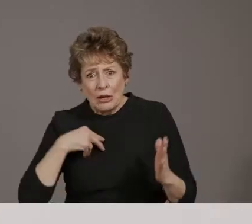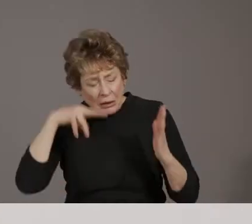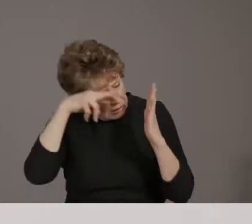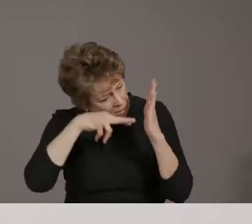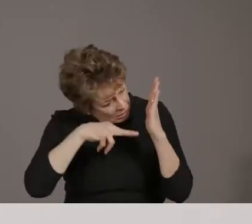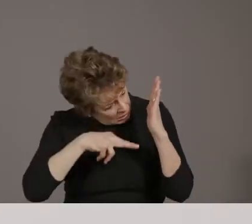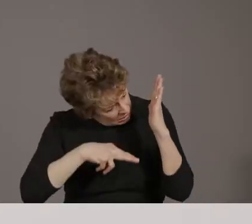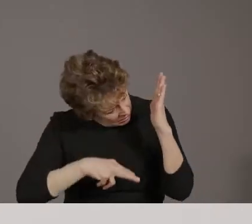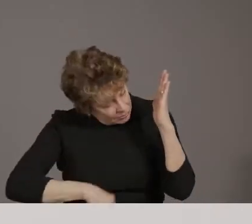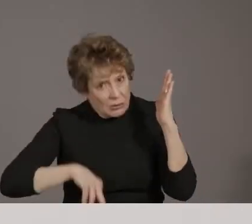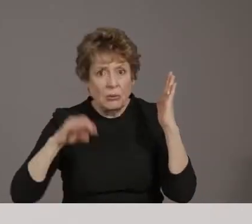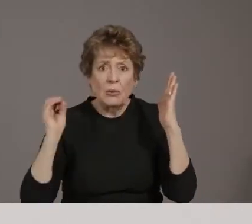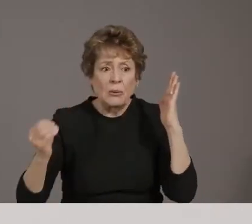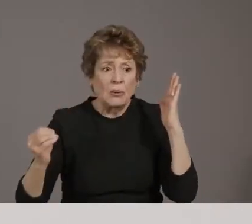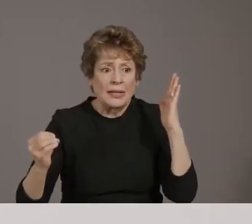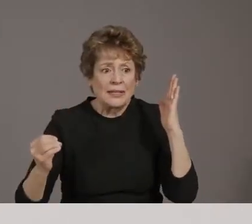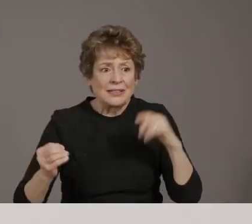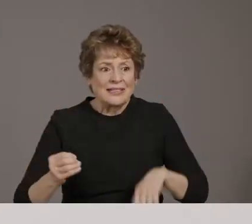I promise.